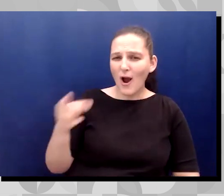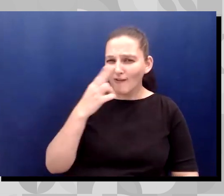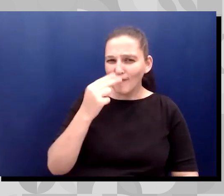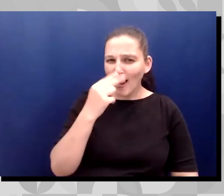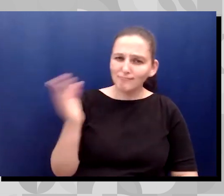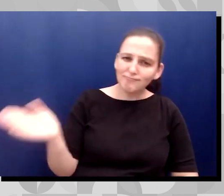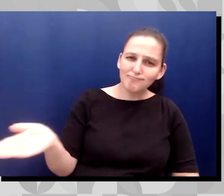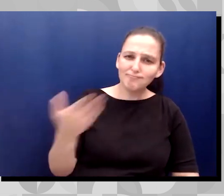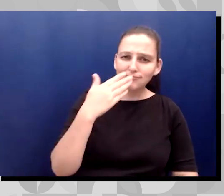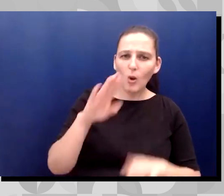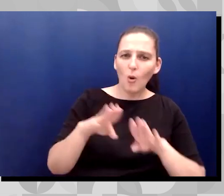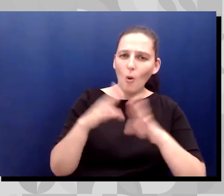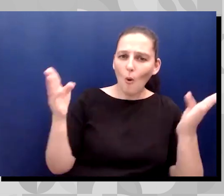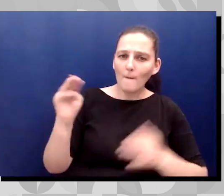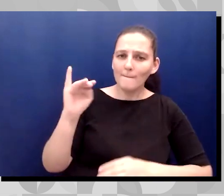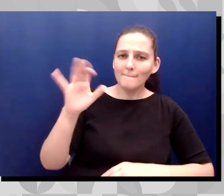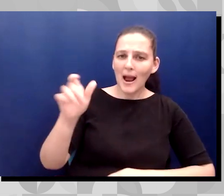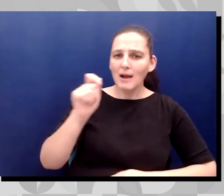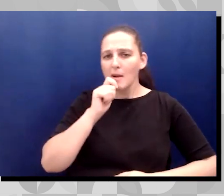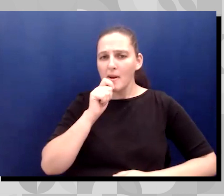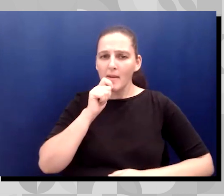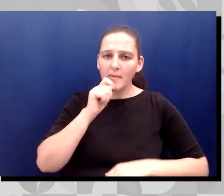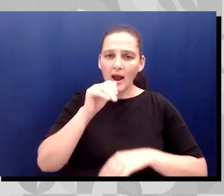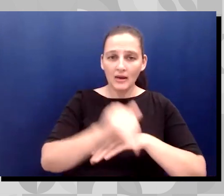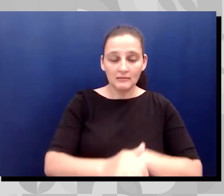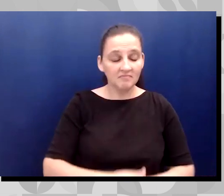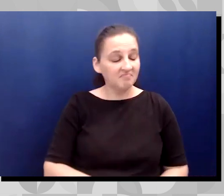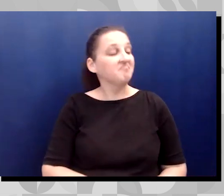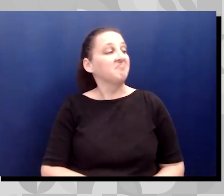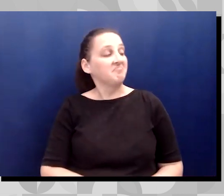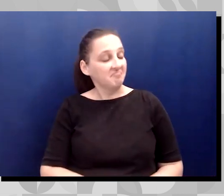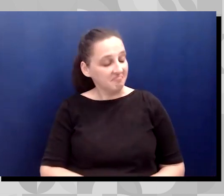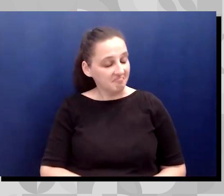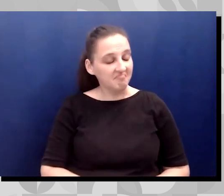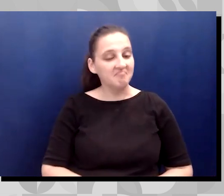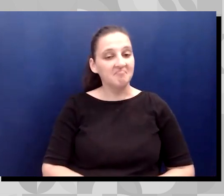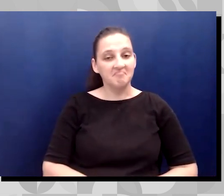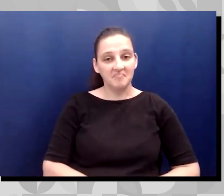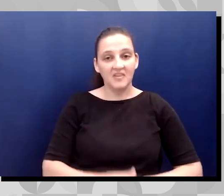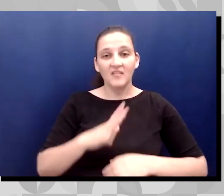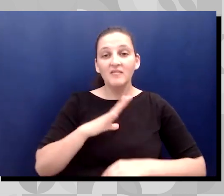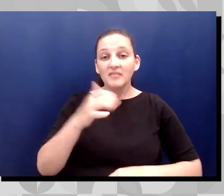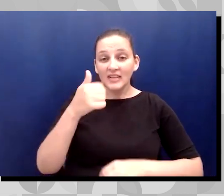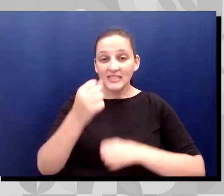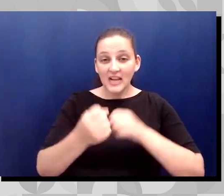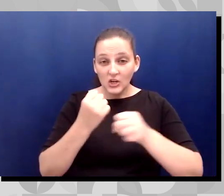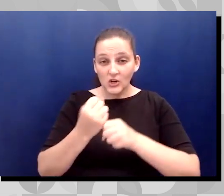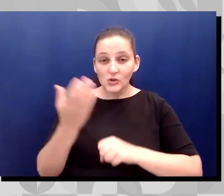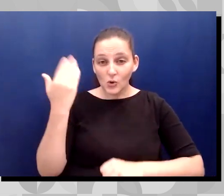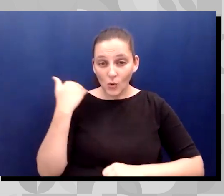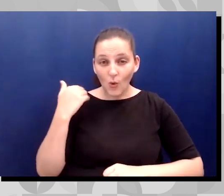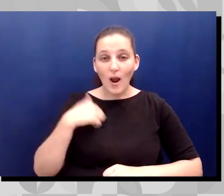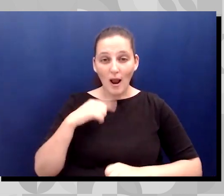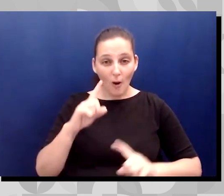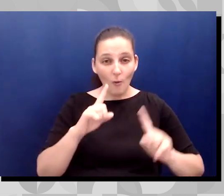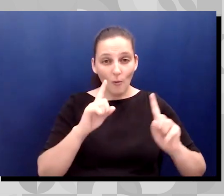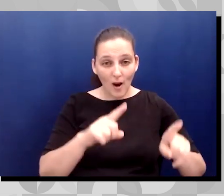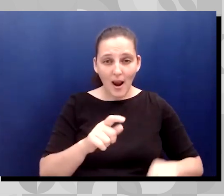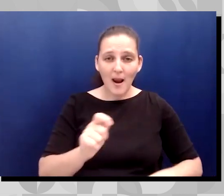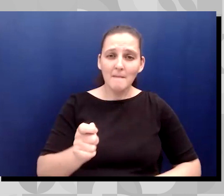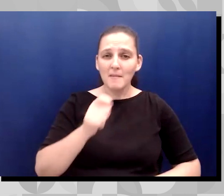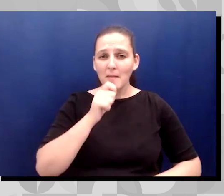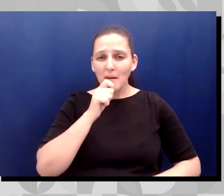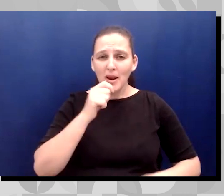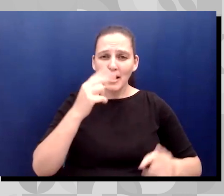I went to an open mic 10 years ago and ever since then I have traveled.